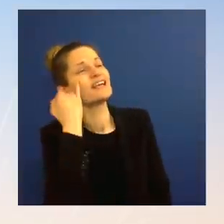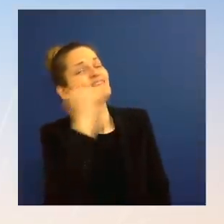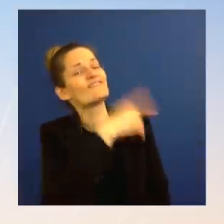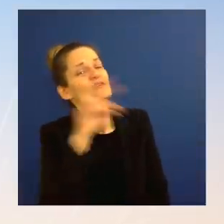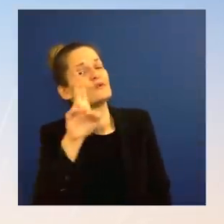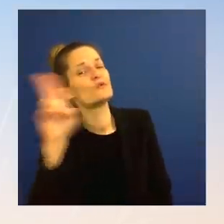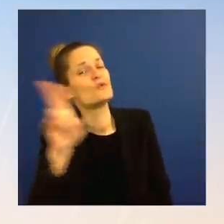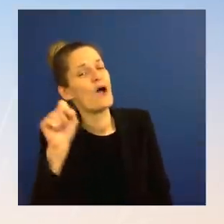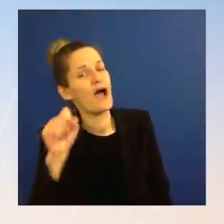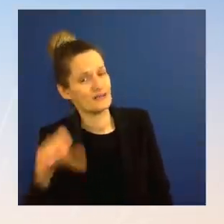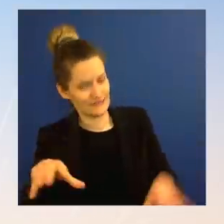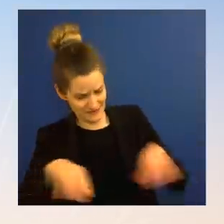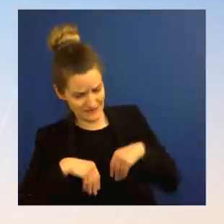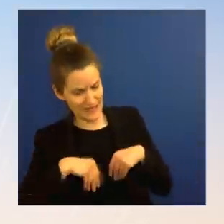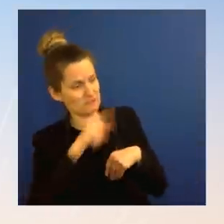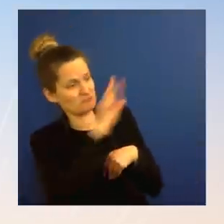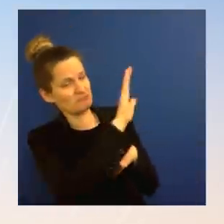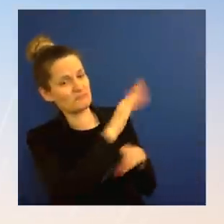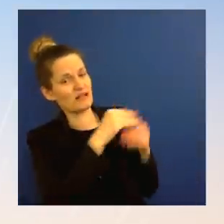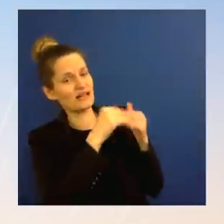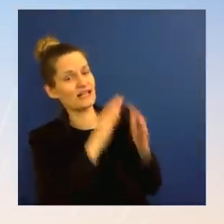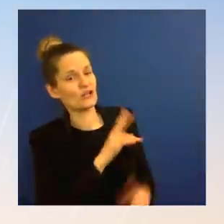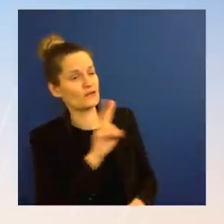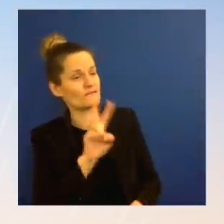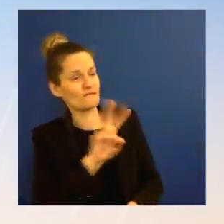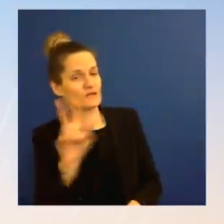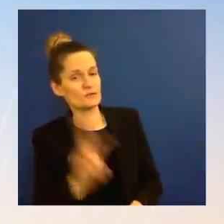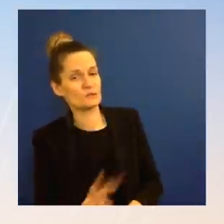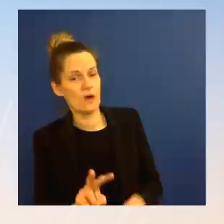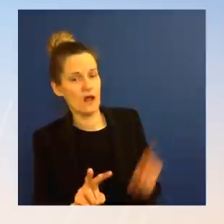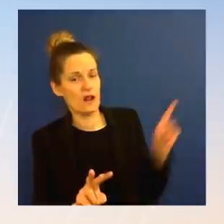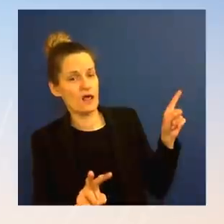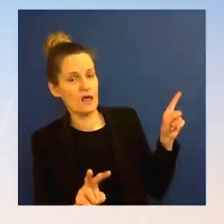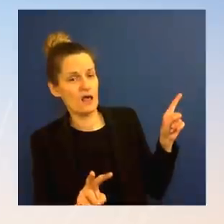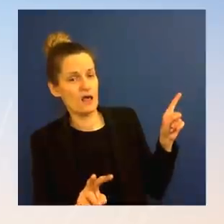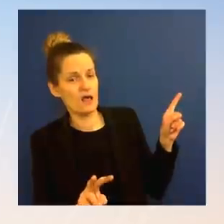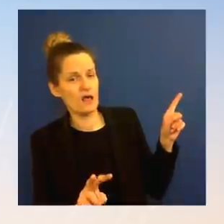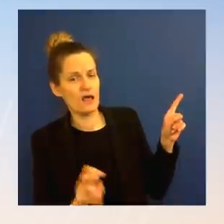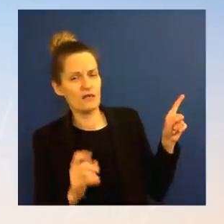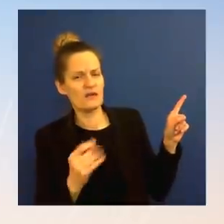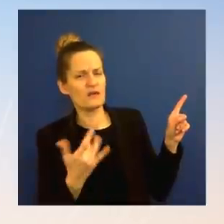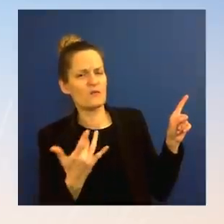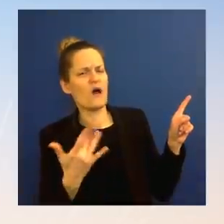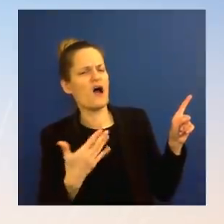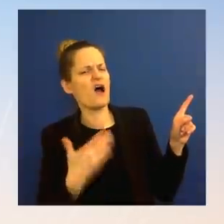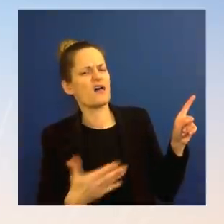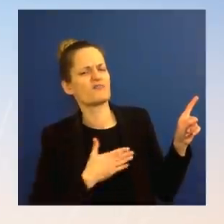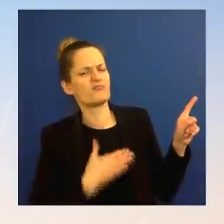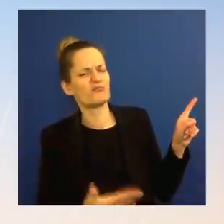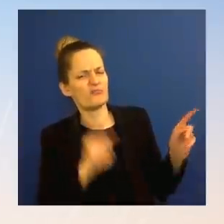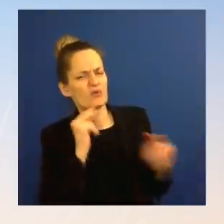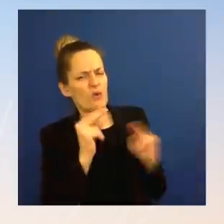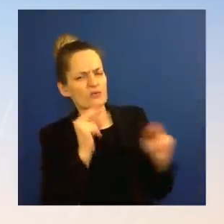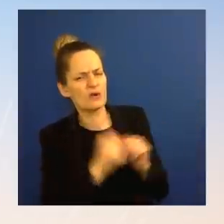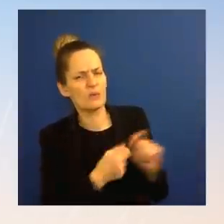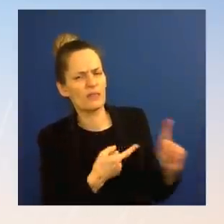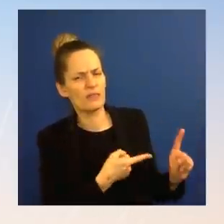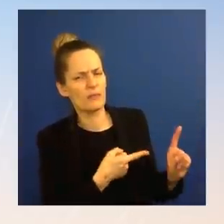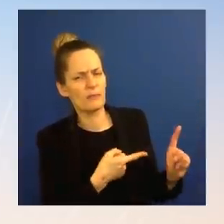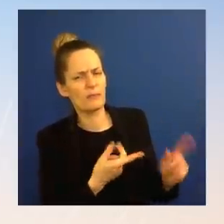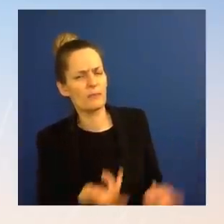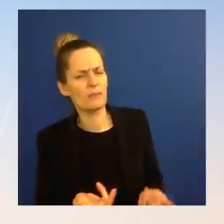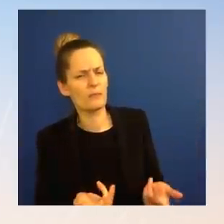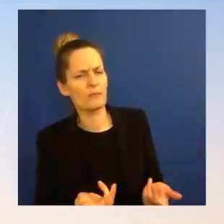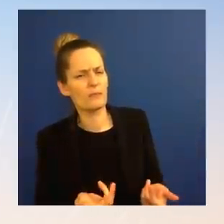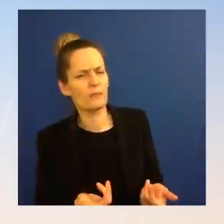necessary to negotiate with the Maduro regime? And was the Guaido team made aware of the plans for U.S. officials to go to Venezuela to meet with the